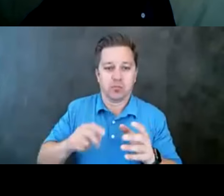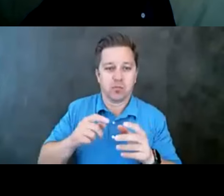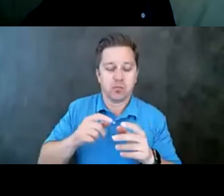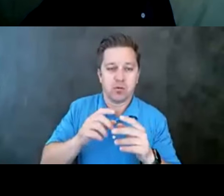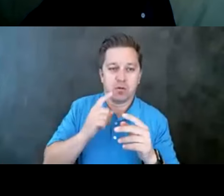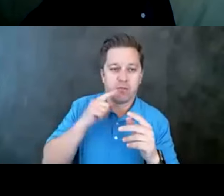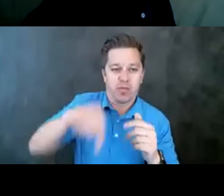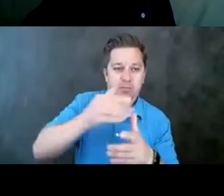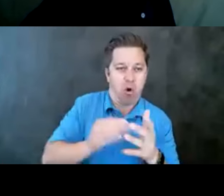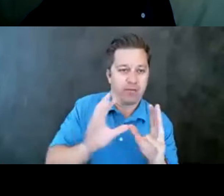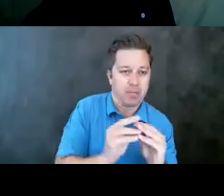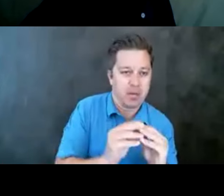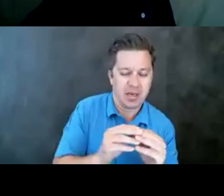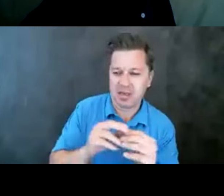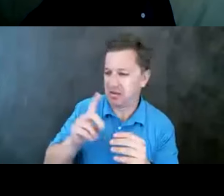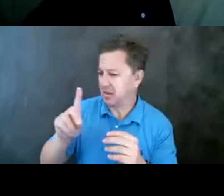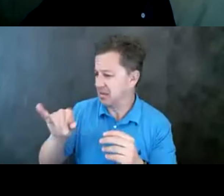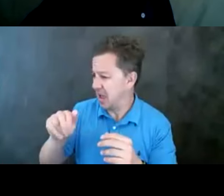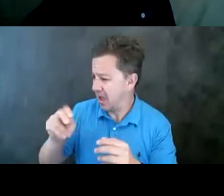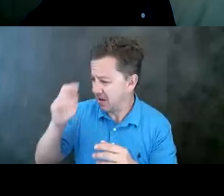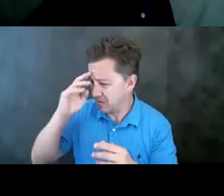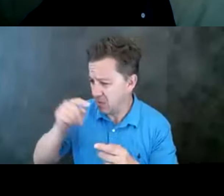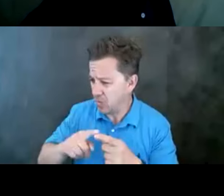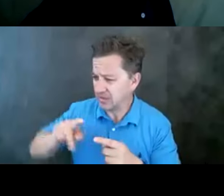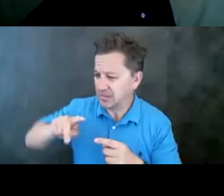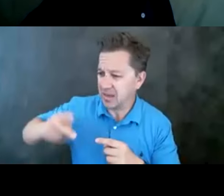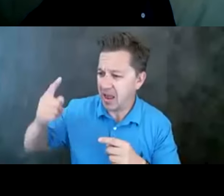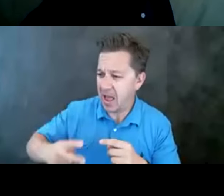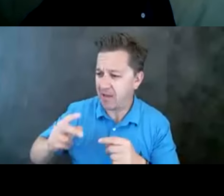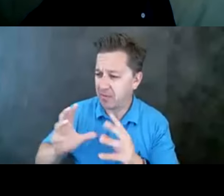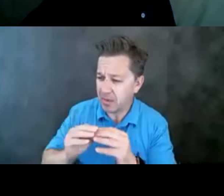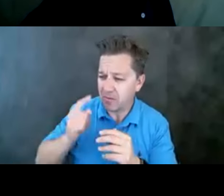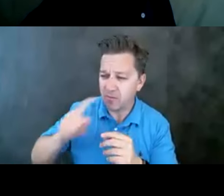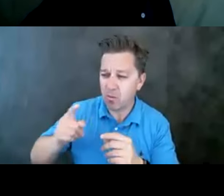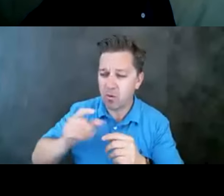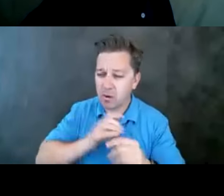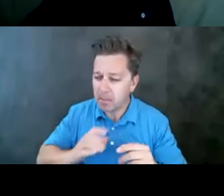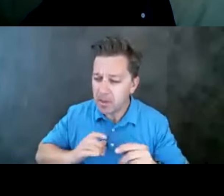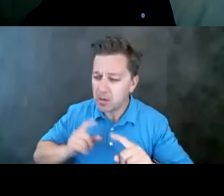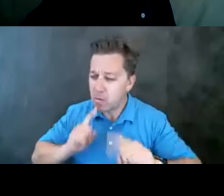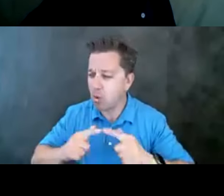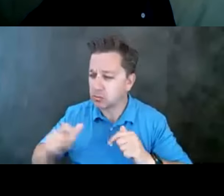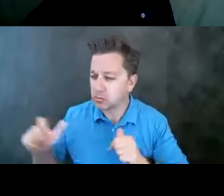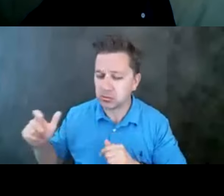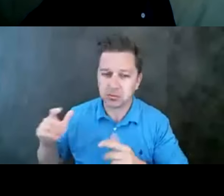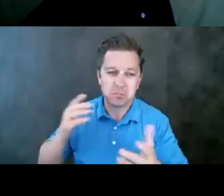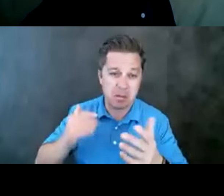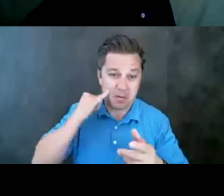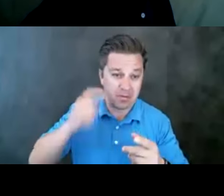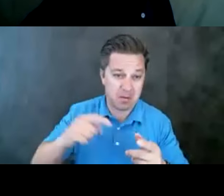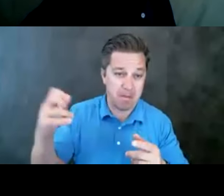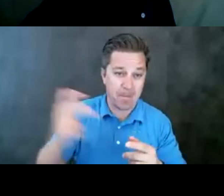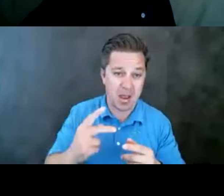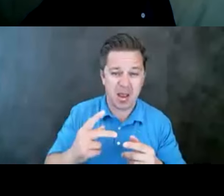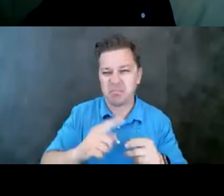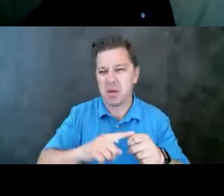Diane, I don't know if we have an idea of when the second half of the committee reports. Hopefully you'll stick around. But if you do, maybe coming around back around 10 o